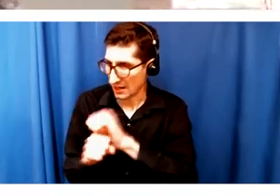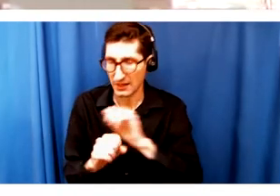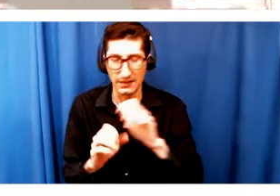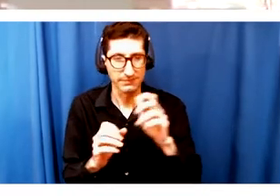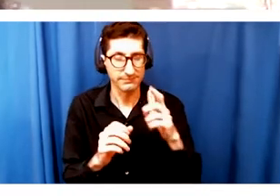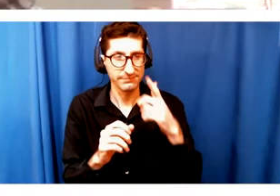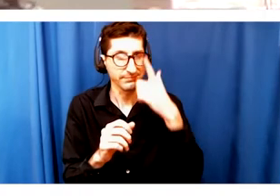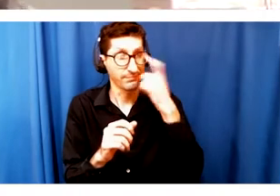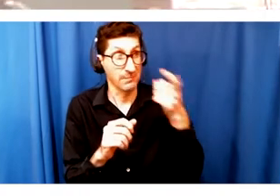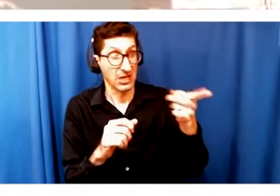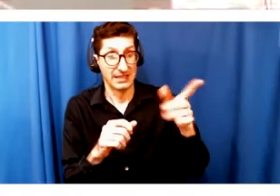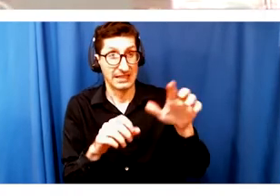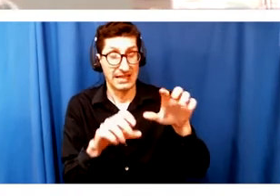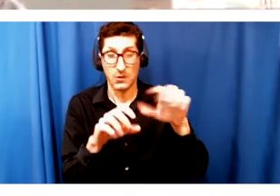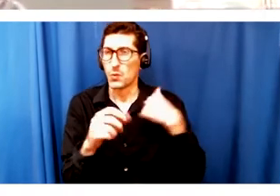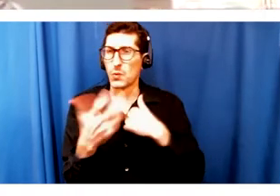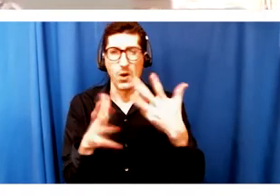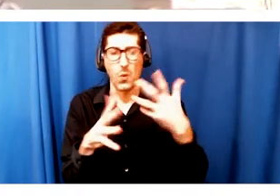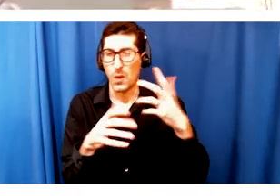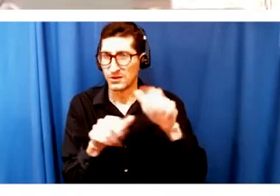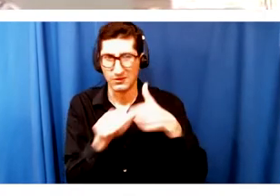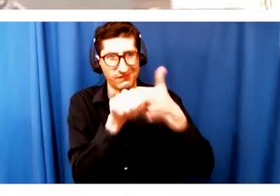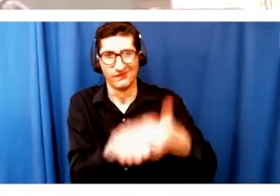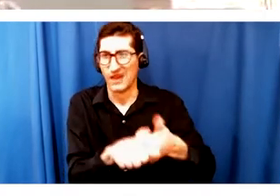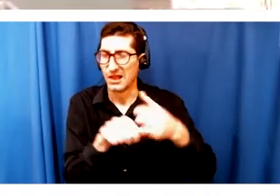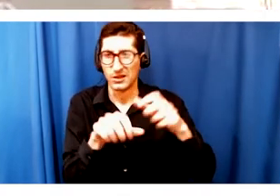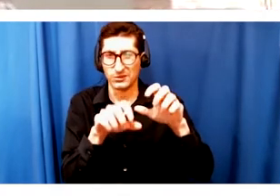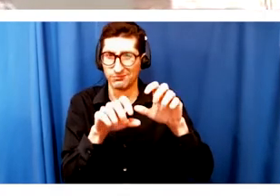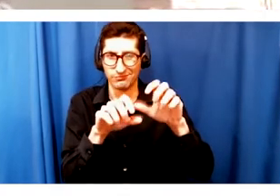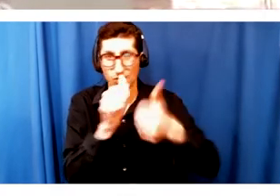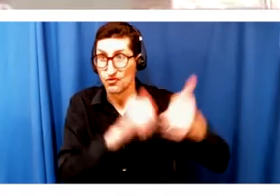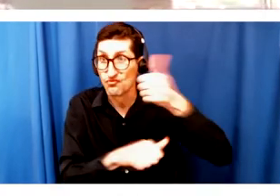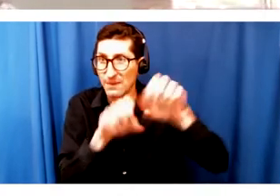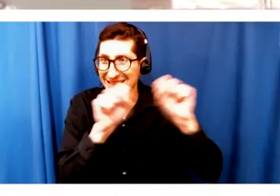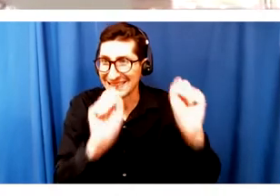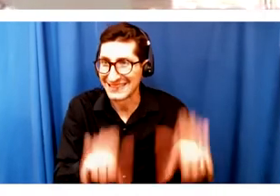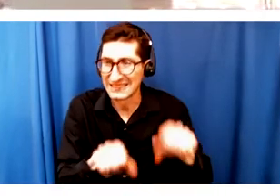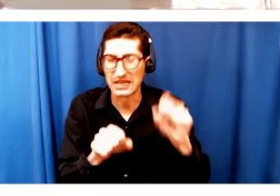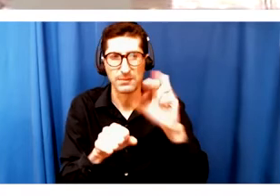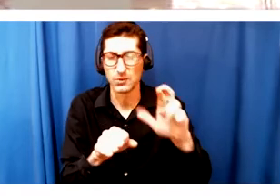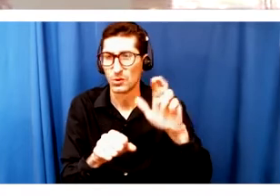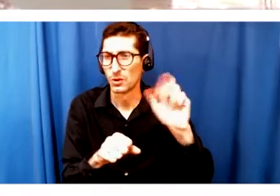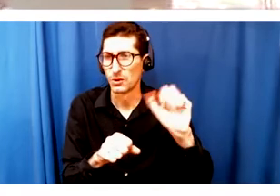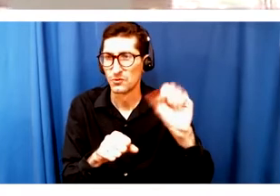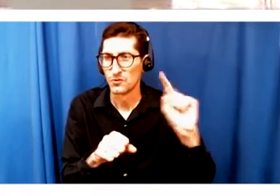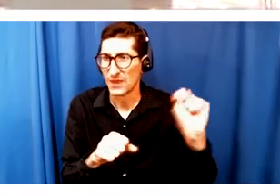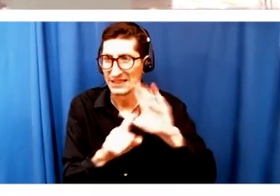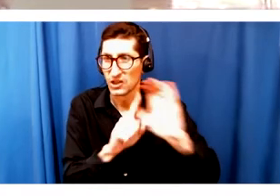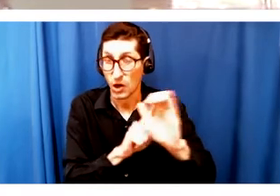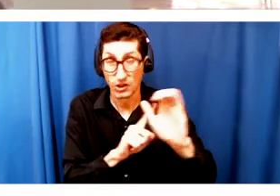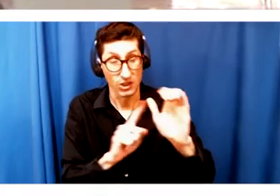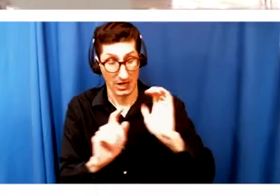of supremacy or dominant culture. How do we bring our own flavor to that work and make it authentic,